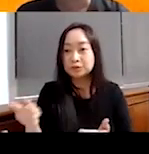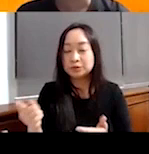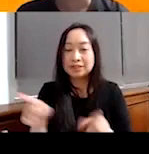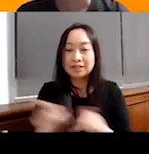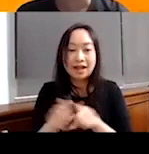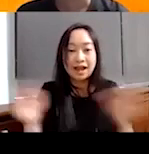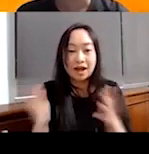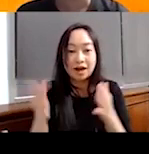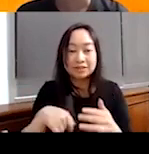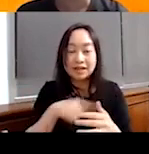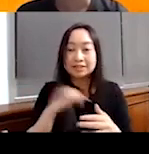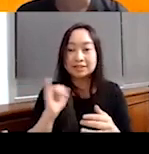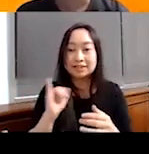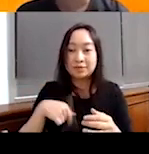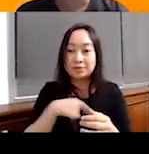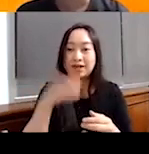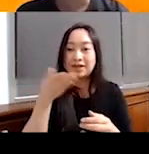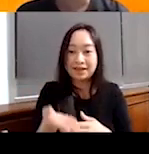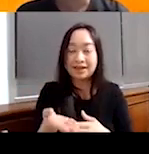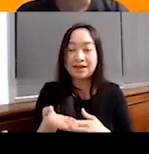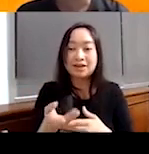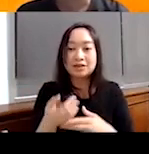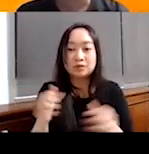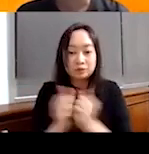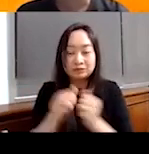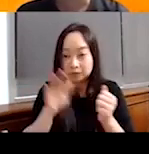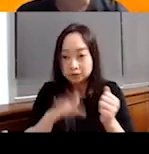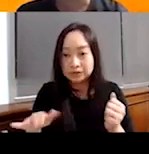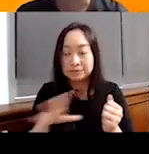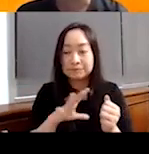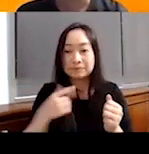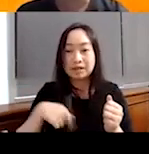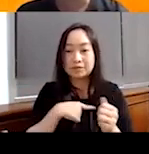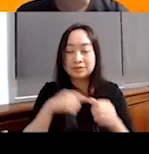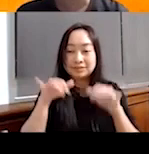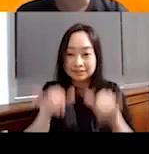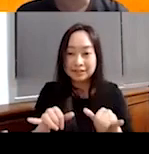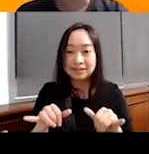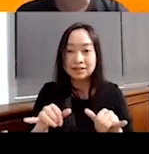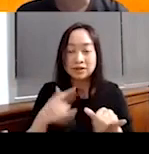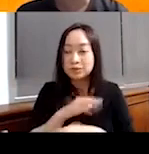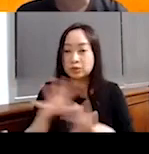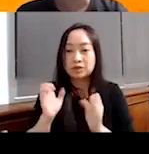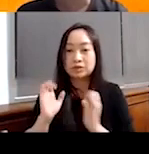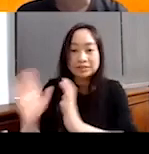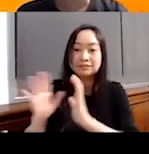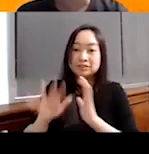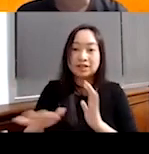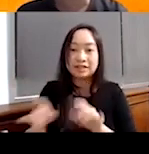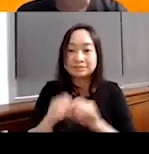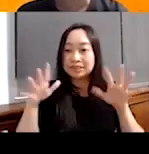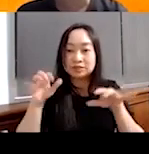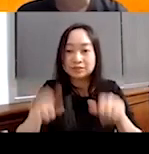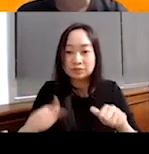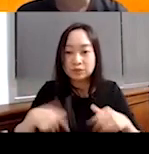has encouraged us that, you know, we are there, um, with the children and, uh, we stay, we don't want to leave them as much as we can. We want